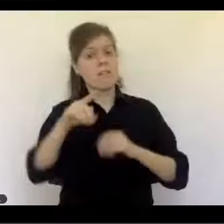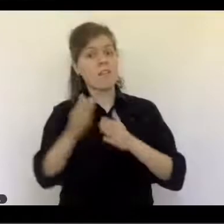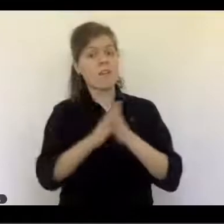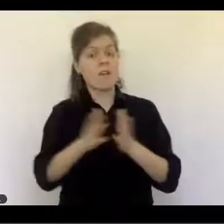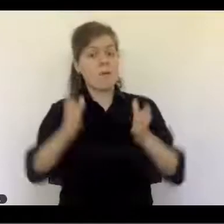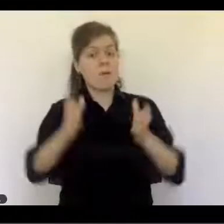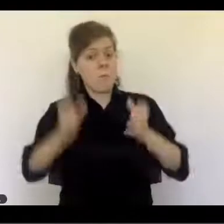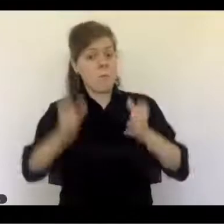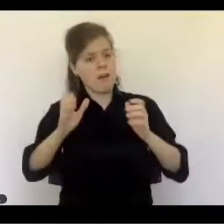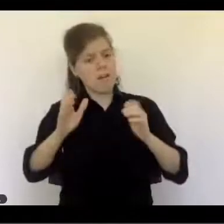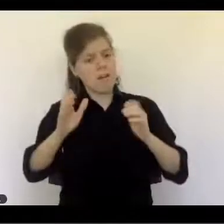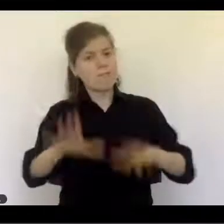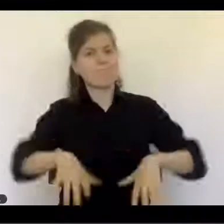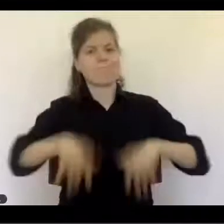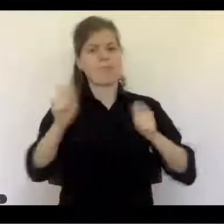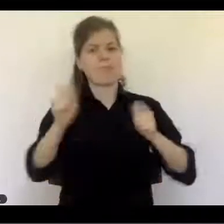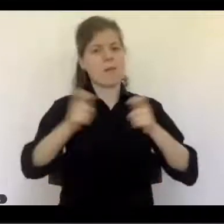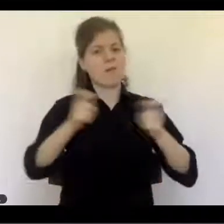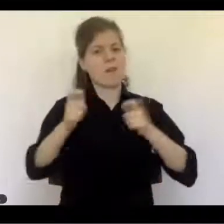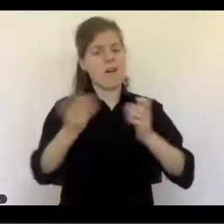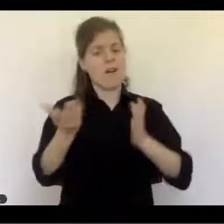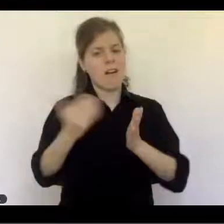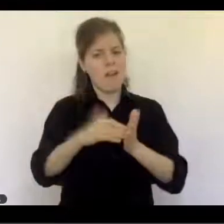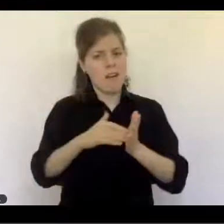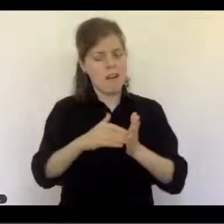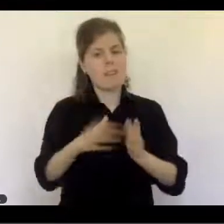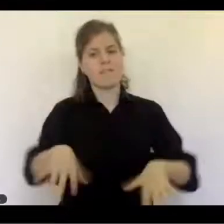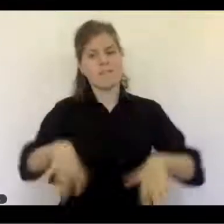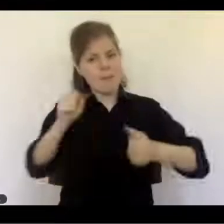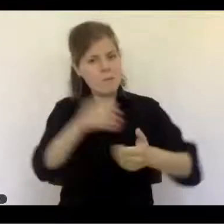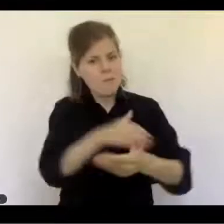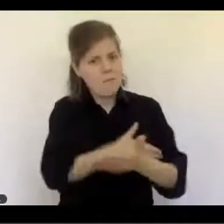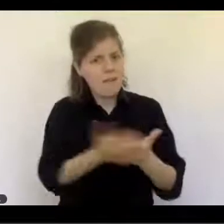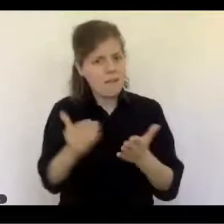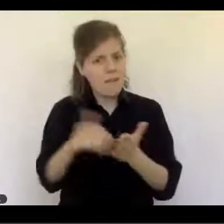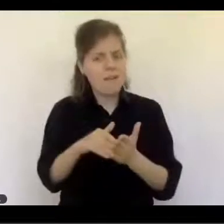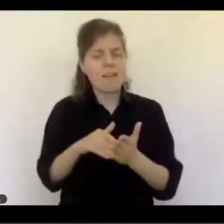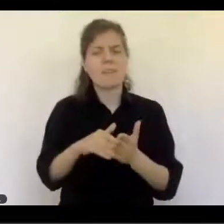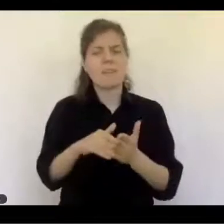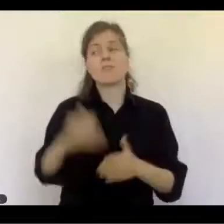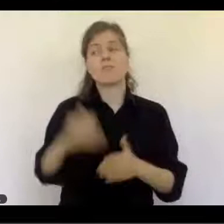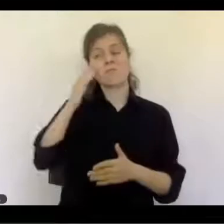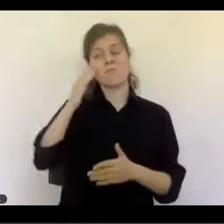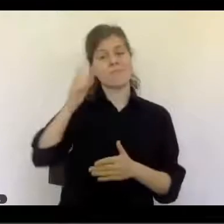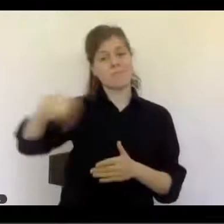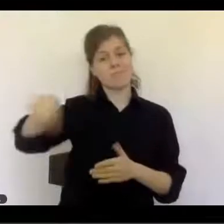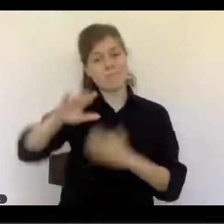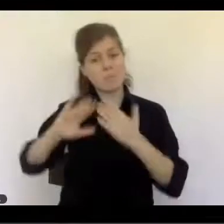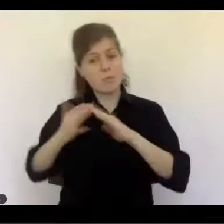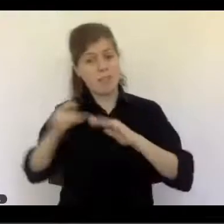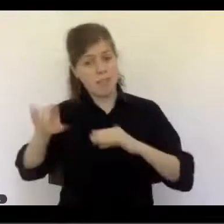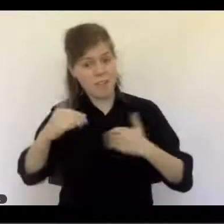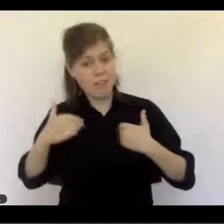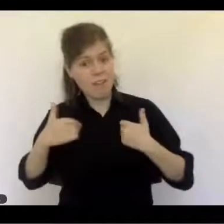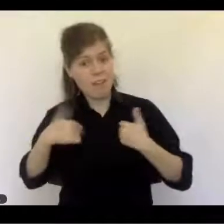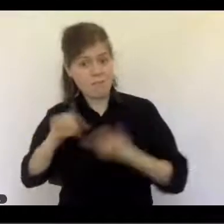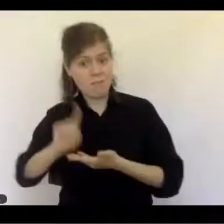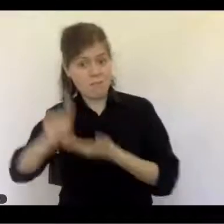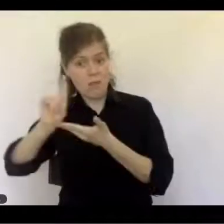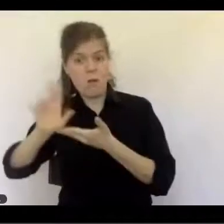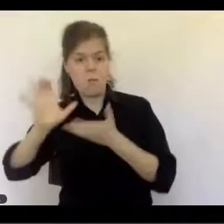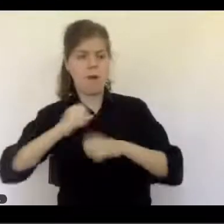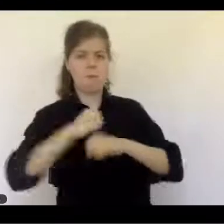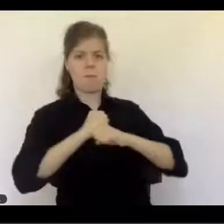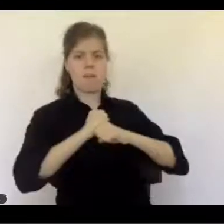institutions and individuals, communities with privilege are going to want to protect their privilege. And institutions